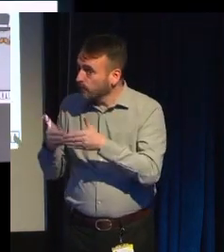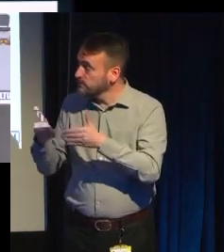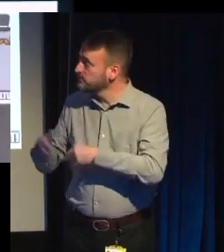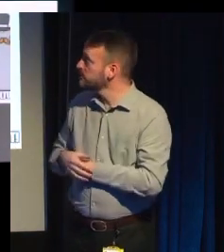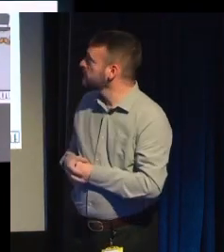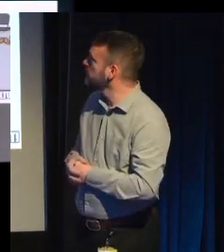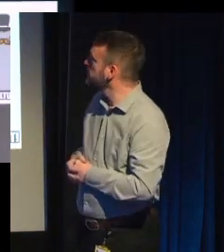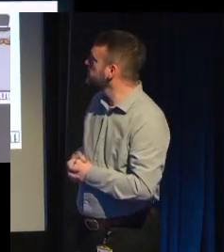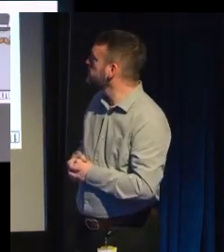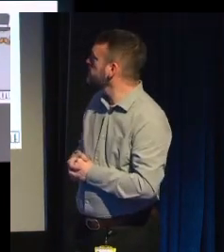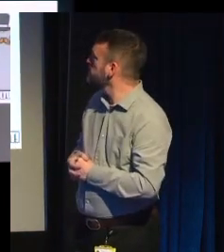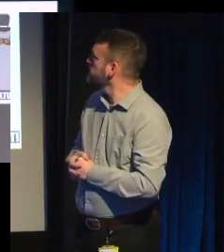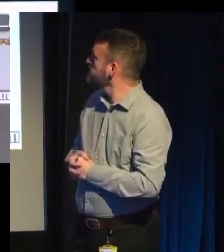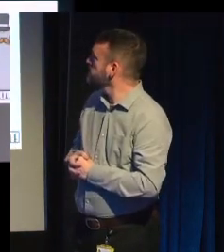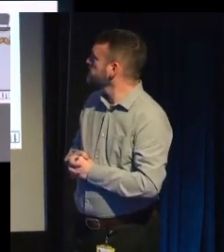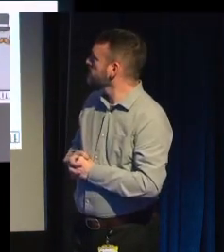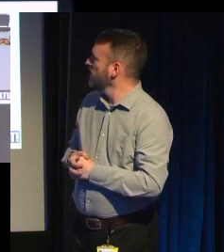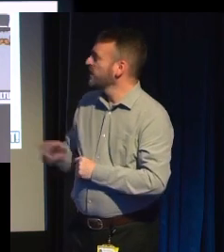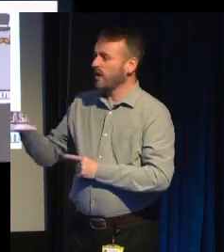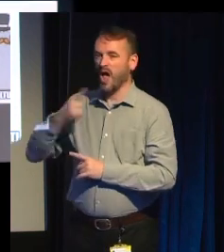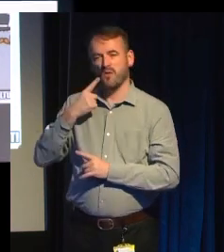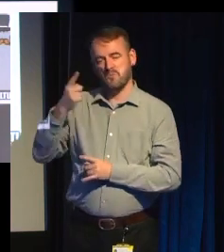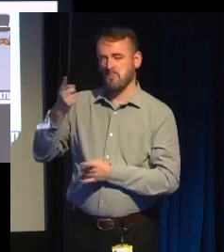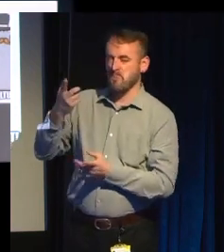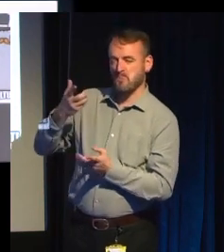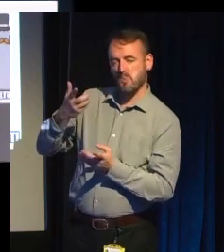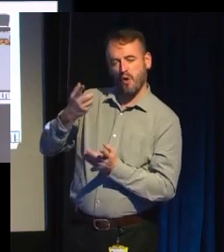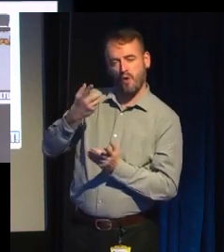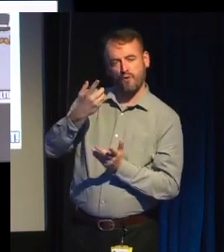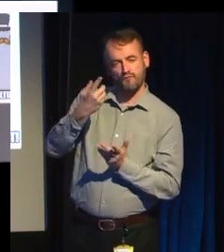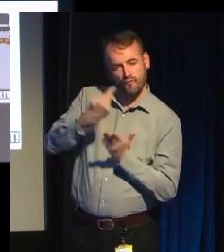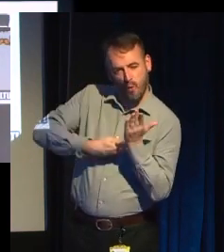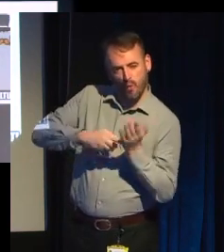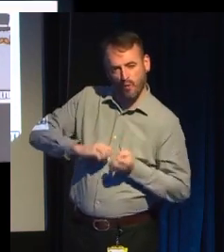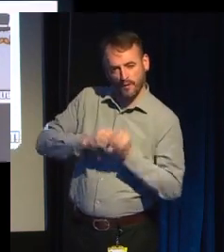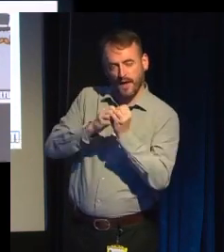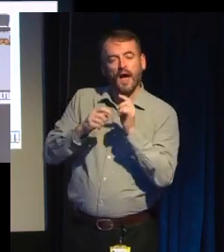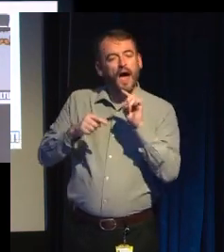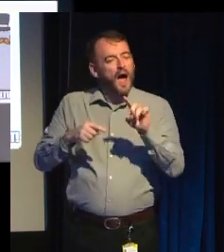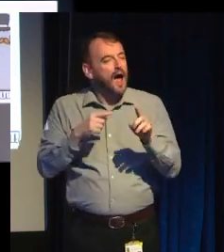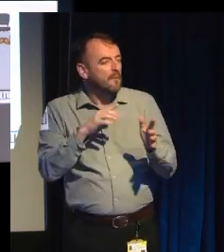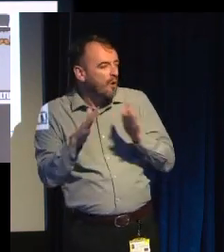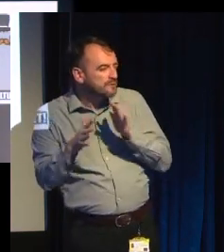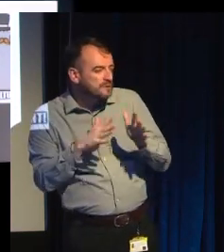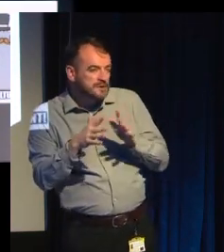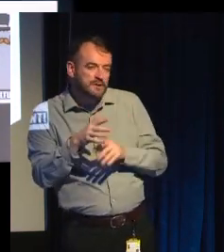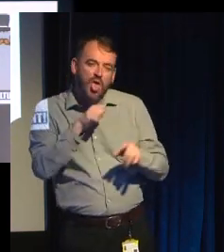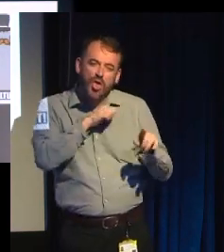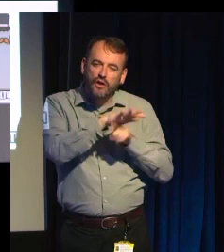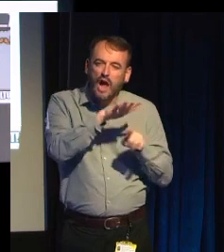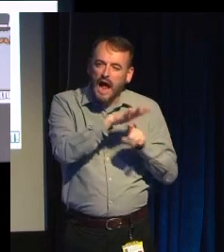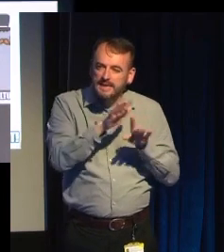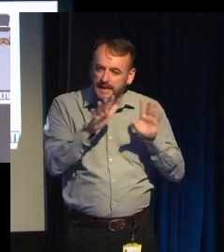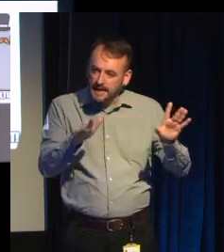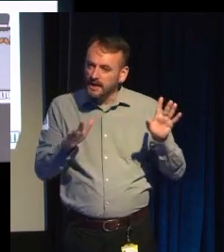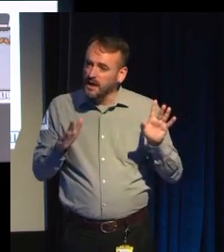So I'm going to spin off some rules. I'm like, I'm often sarcastic, but I'm not 100% sarcastic, so please don't